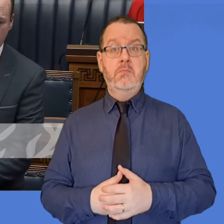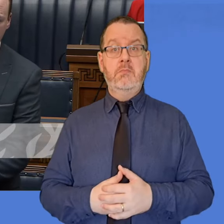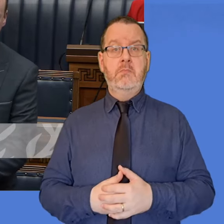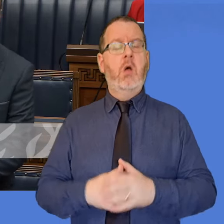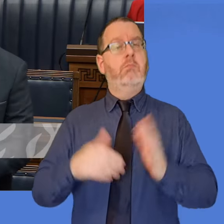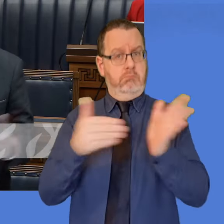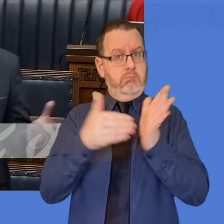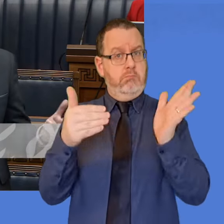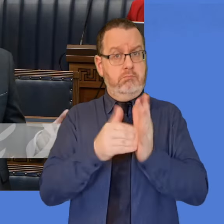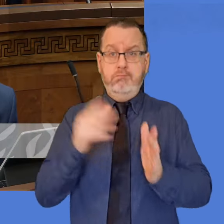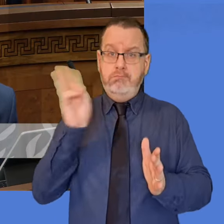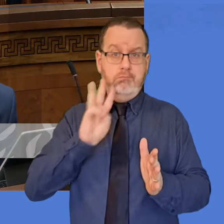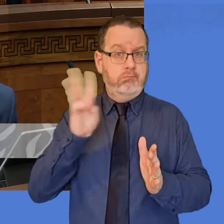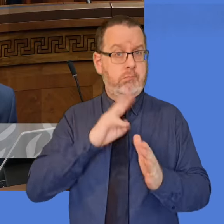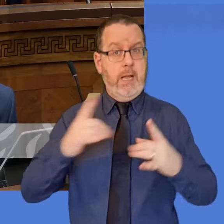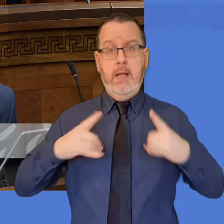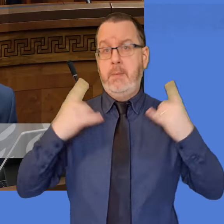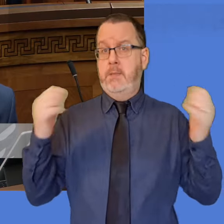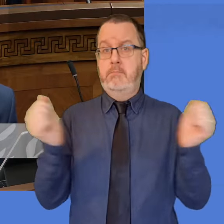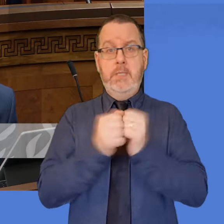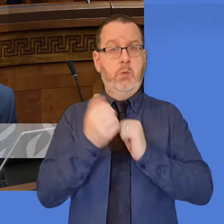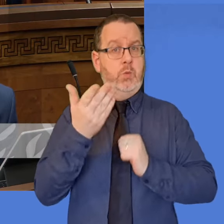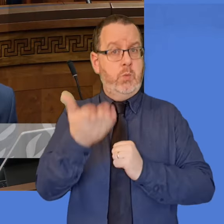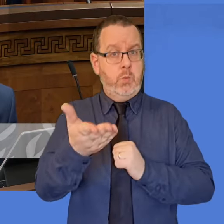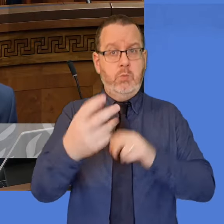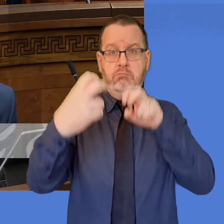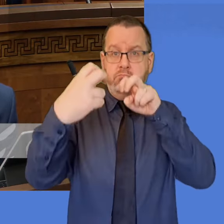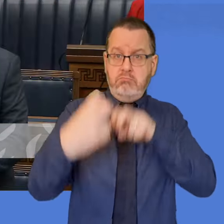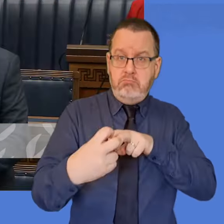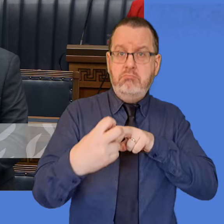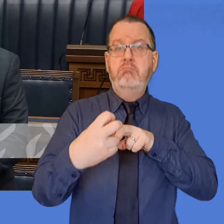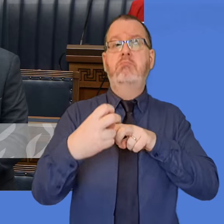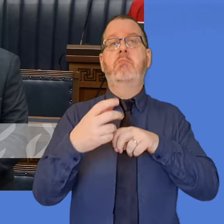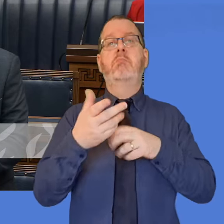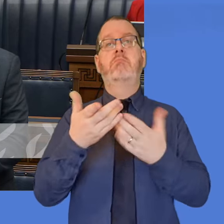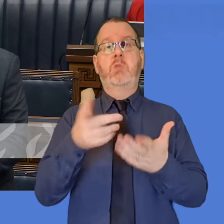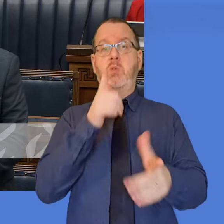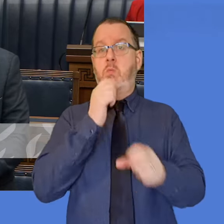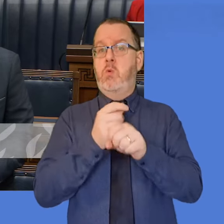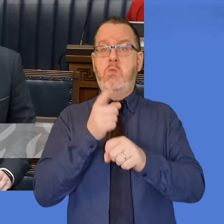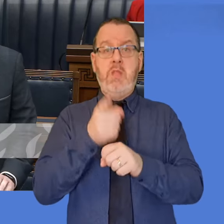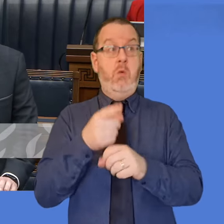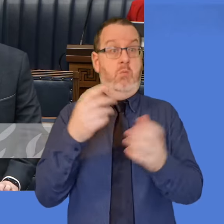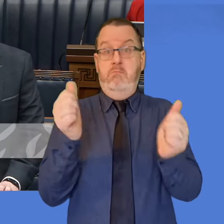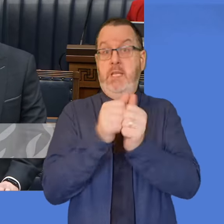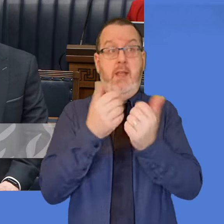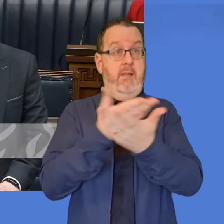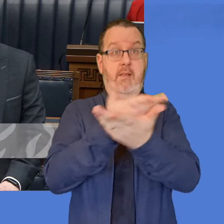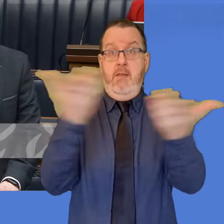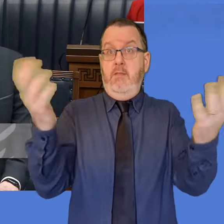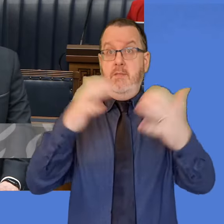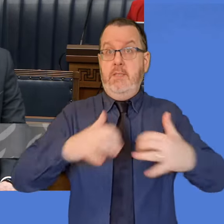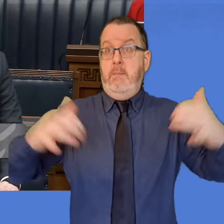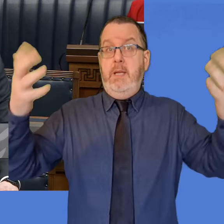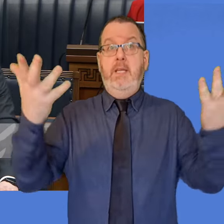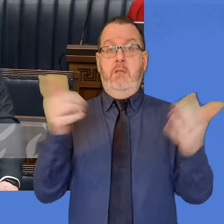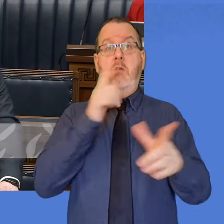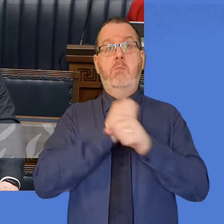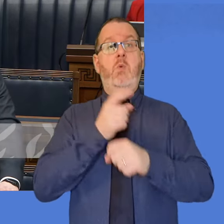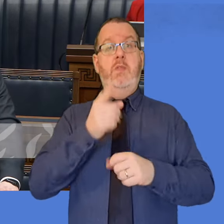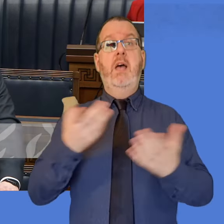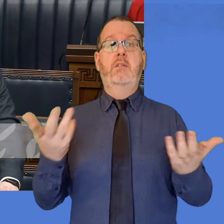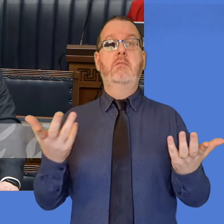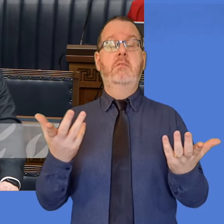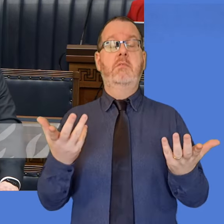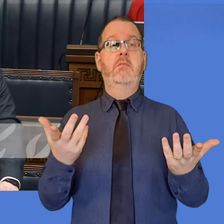member, indeed any member, to discuss these issues because I think it is critically important. I know there has been a huge under